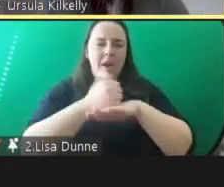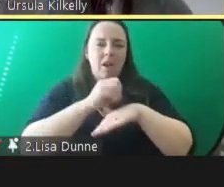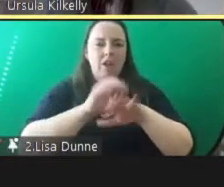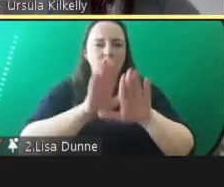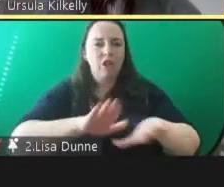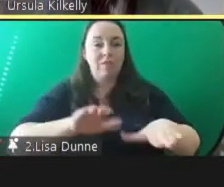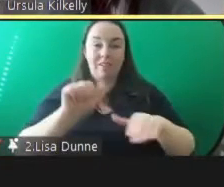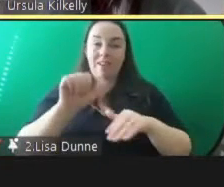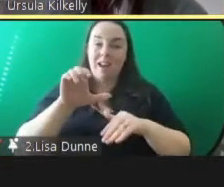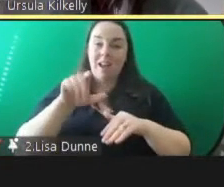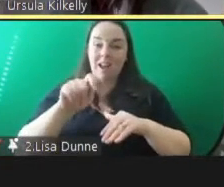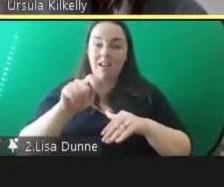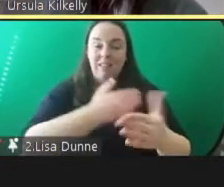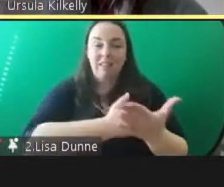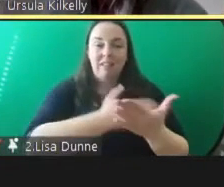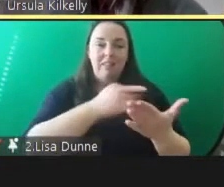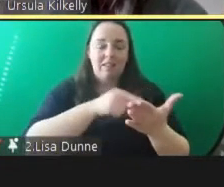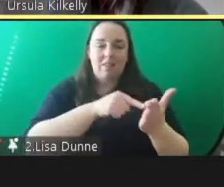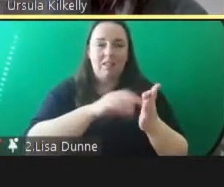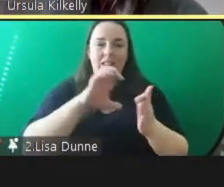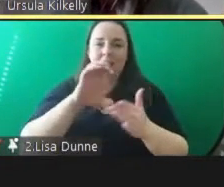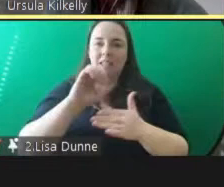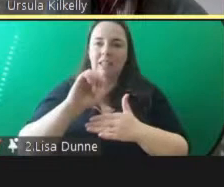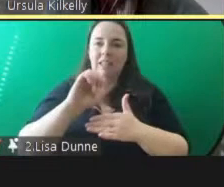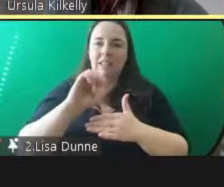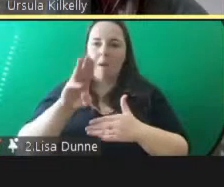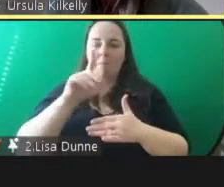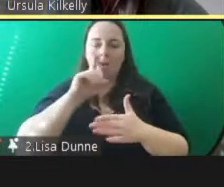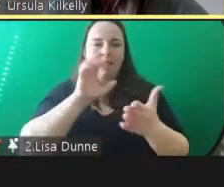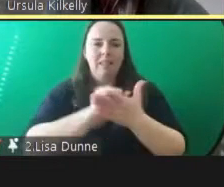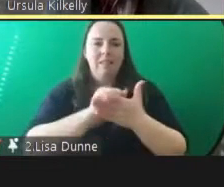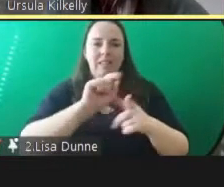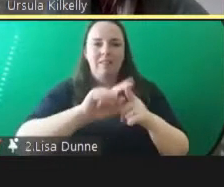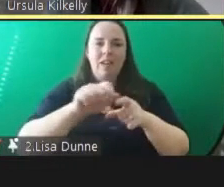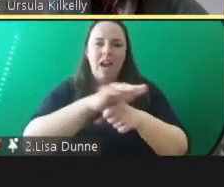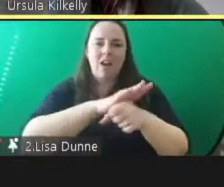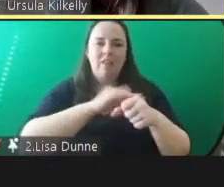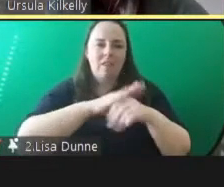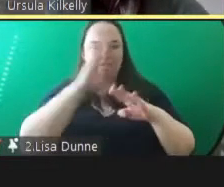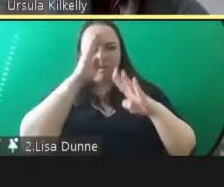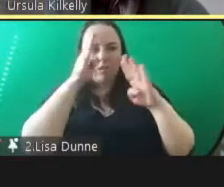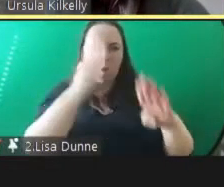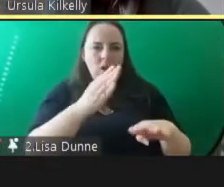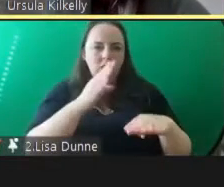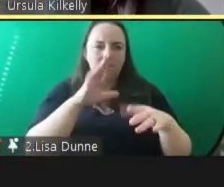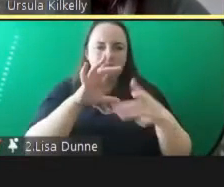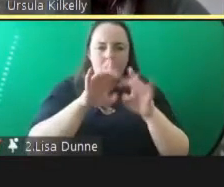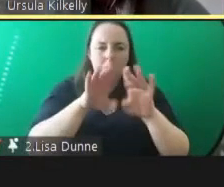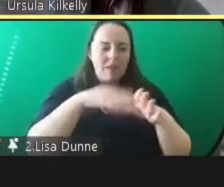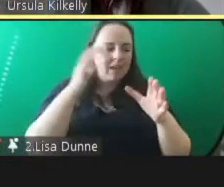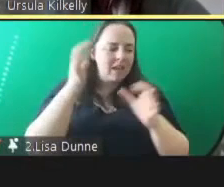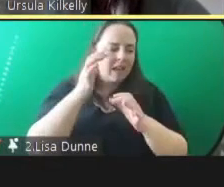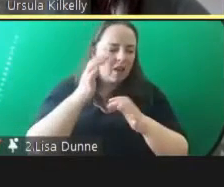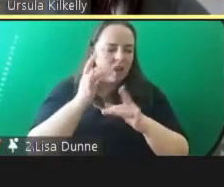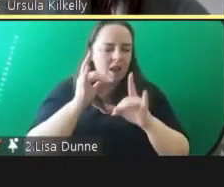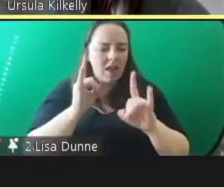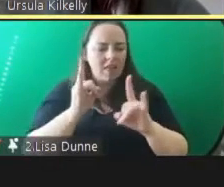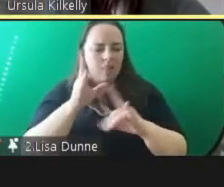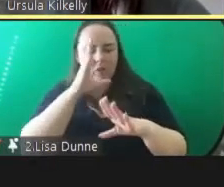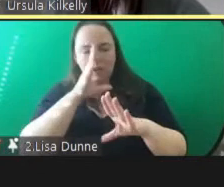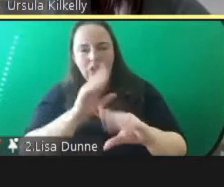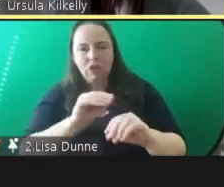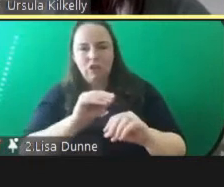act and identifies um the areas of focus in relation to care health education